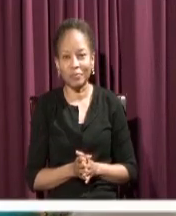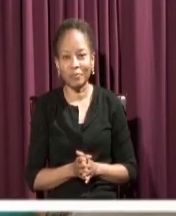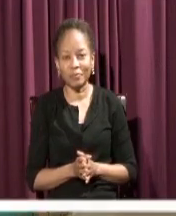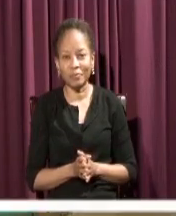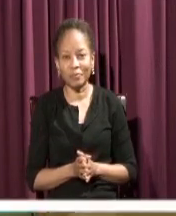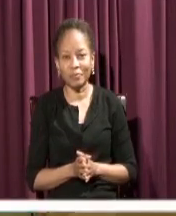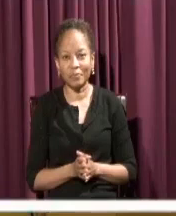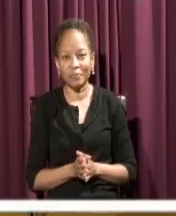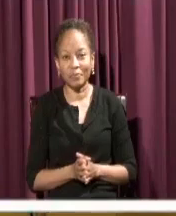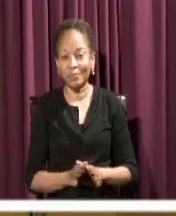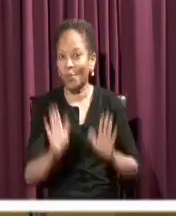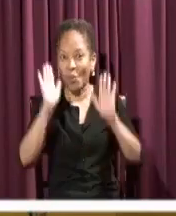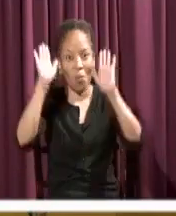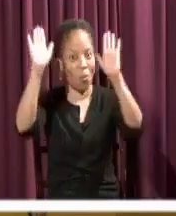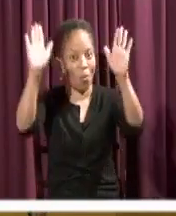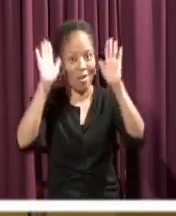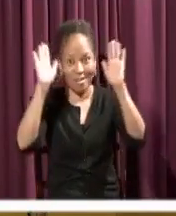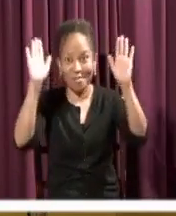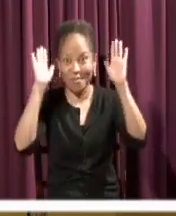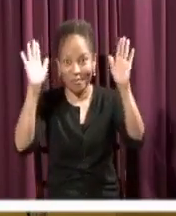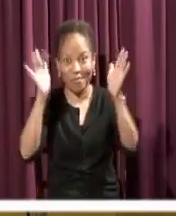We have a wonderful text here today.